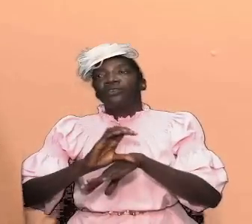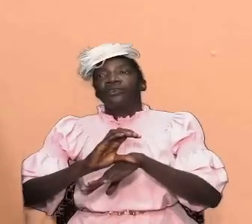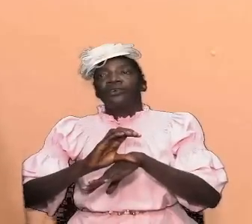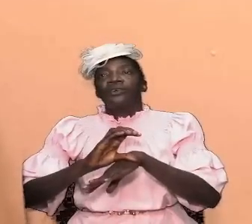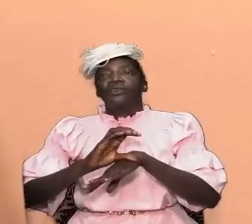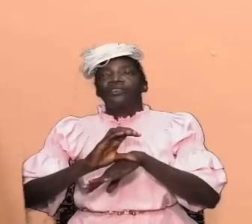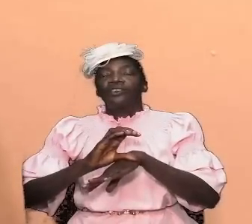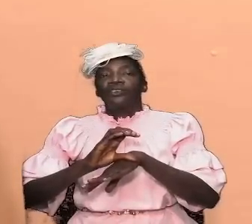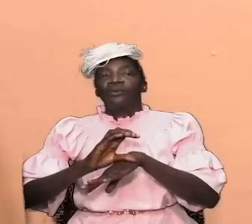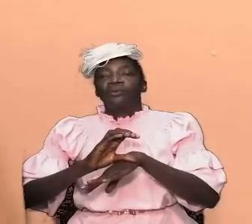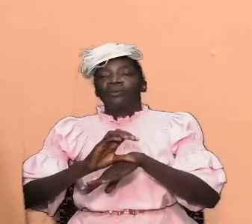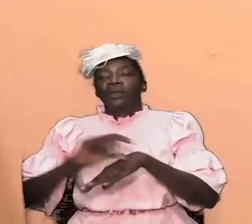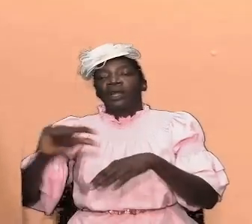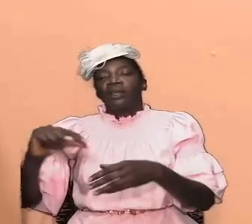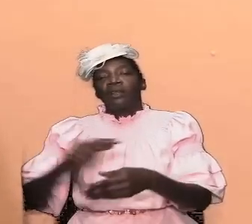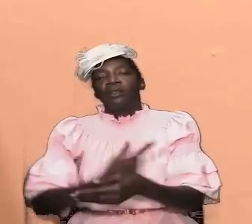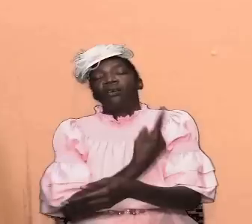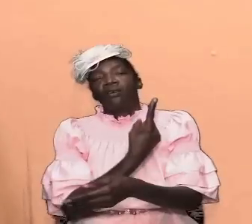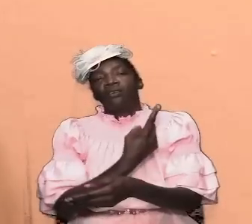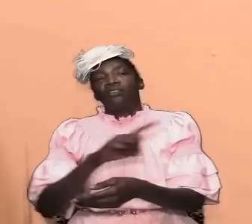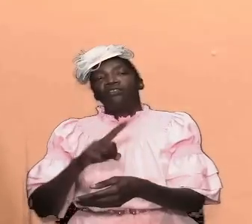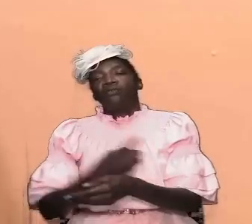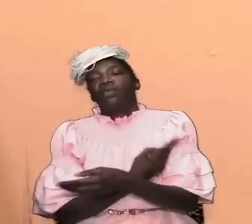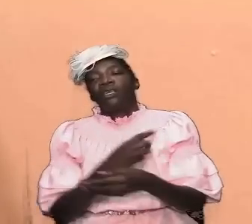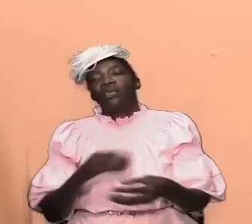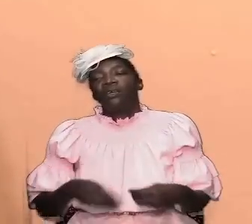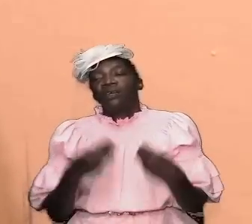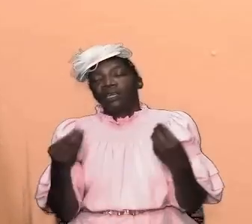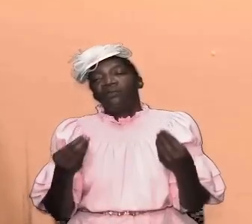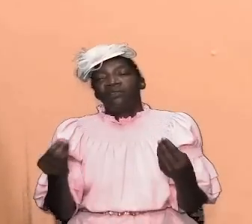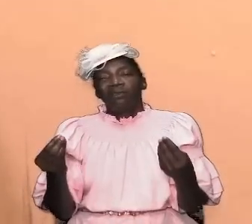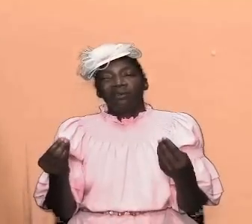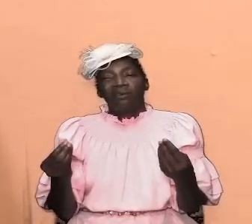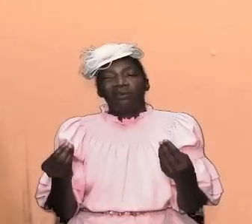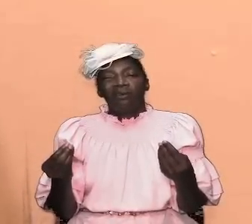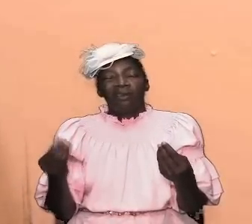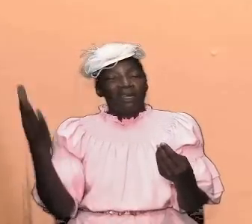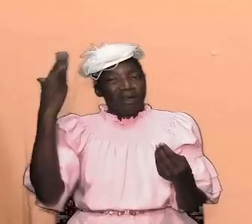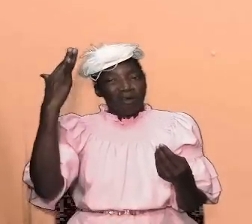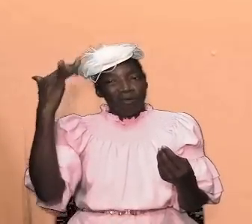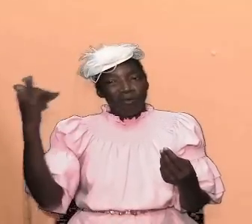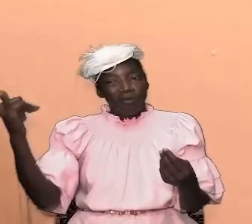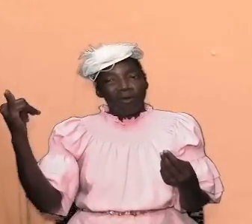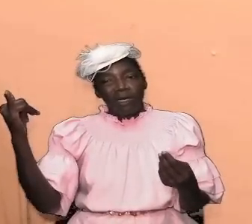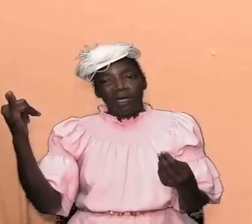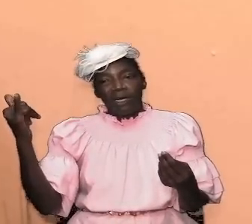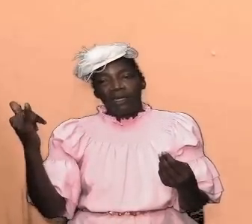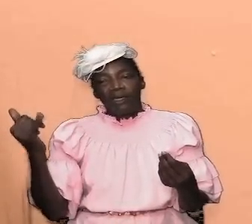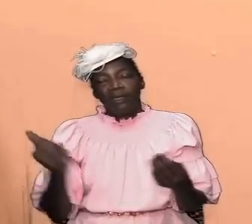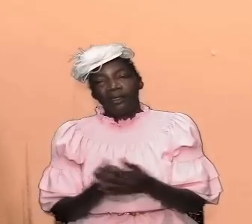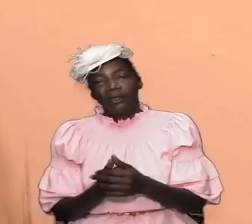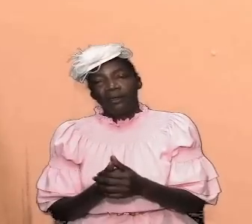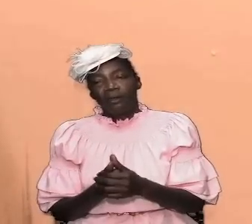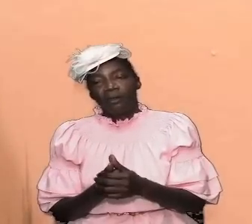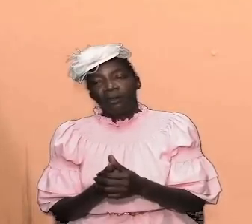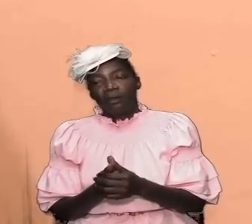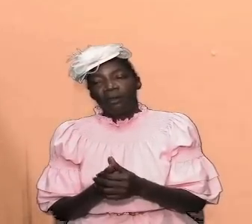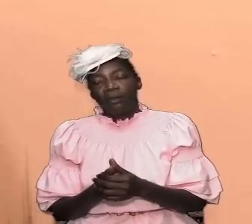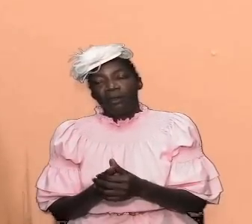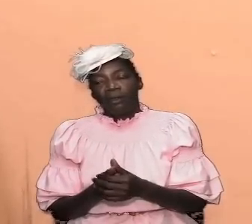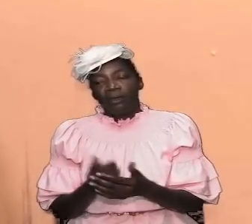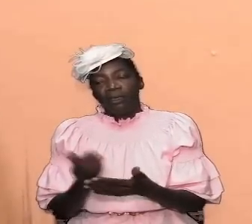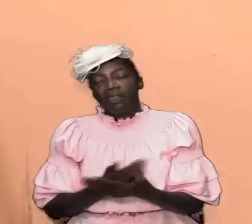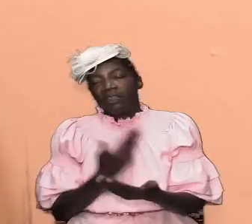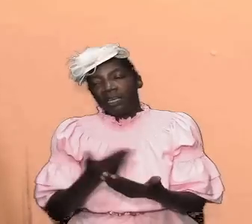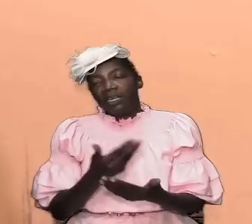doctrine and we give some whys as to some of the things that would have been a part of the